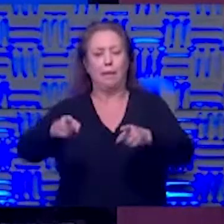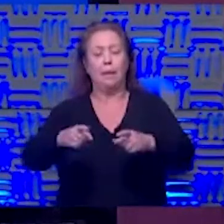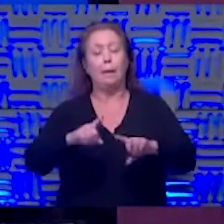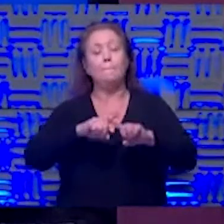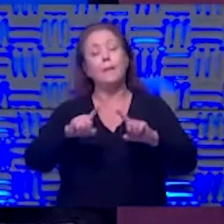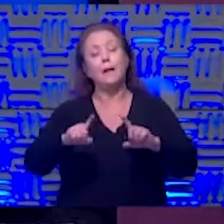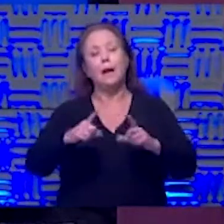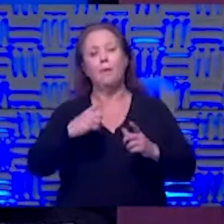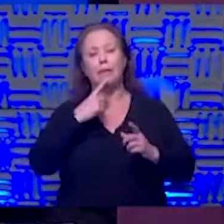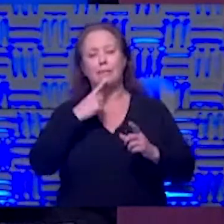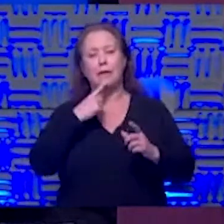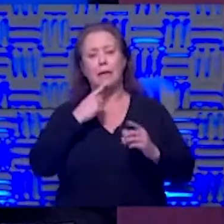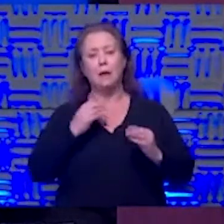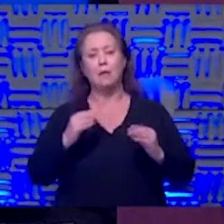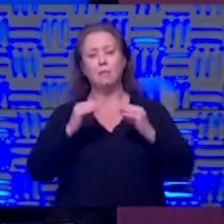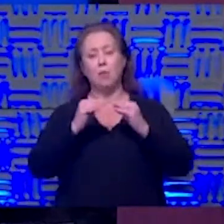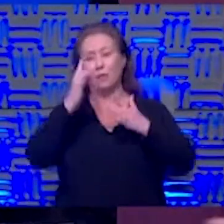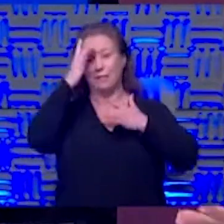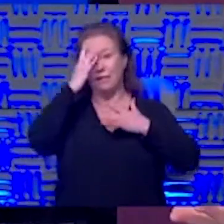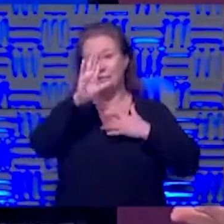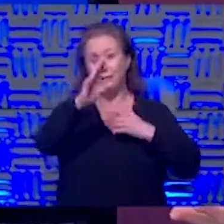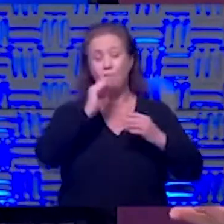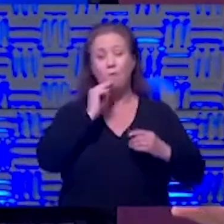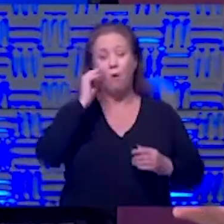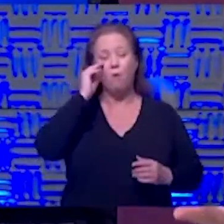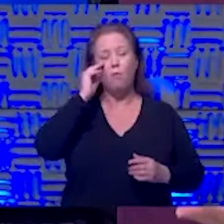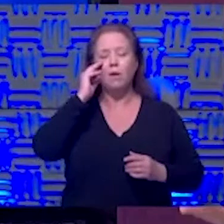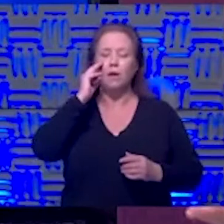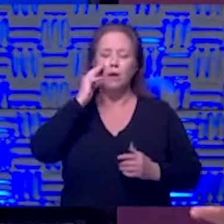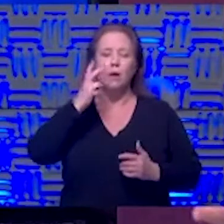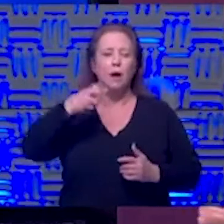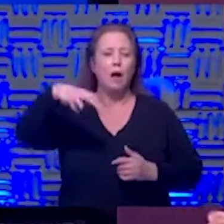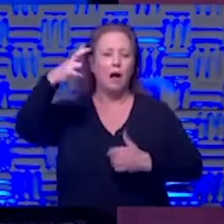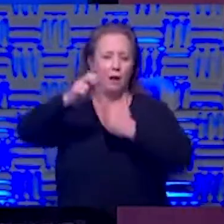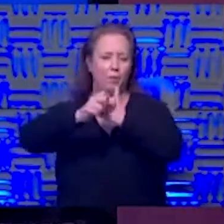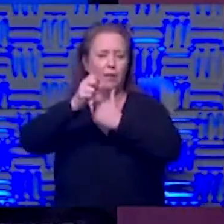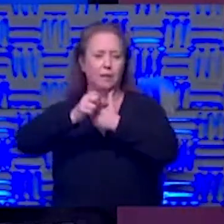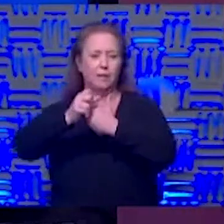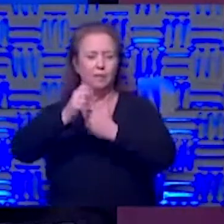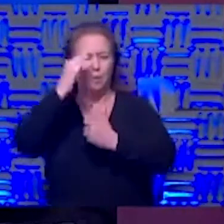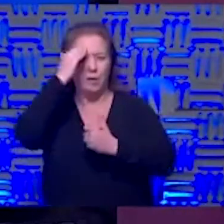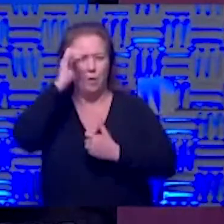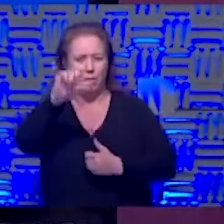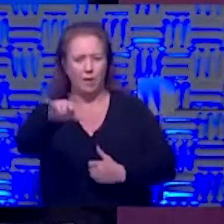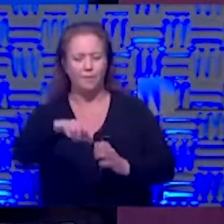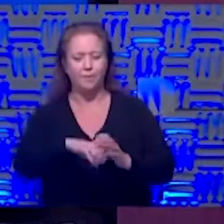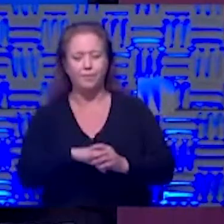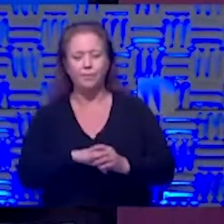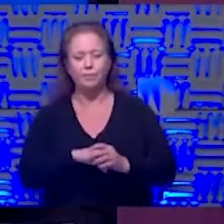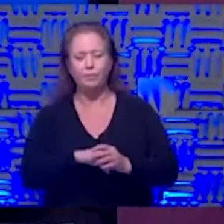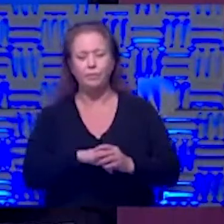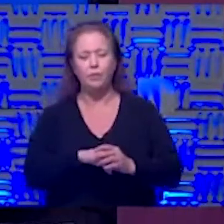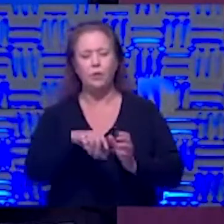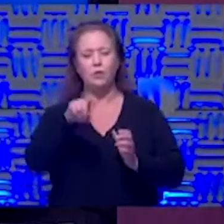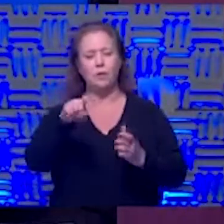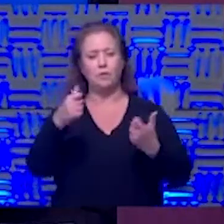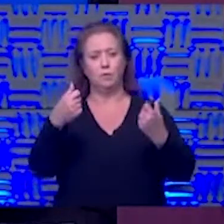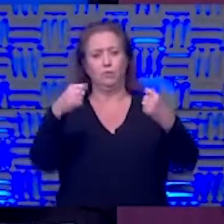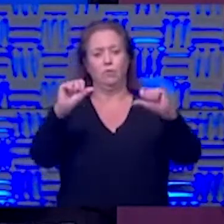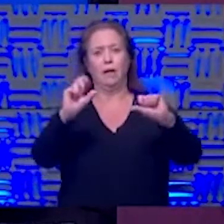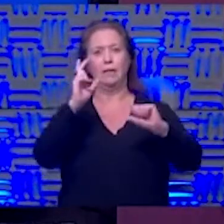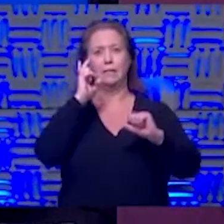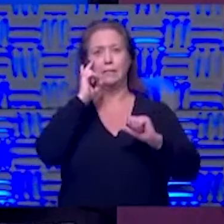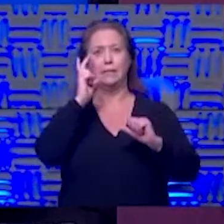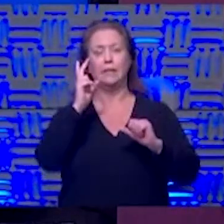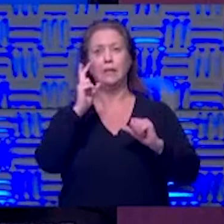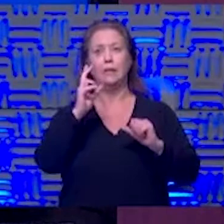this the more illness in your home the higher the risk right that we know pretty simply and i think what you have to try and do is sit back